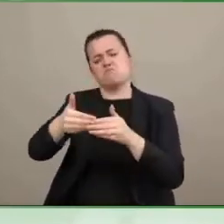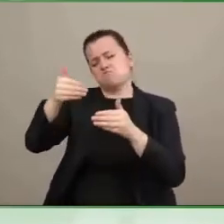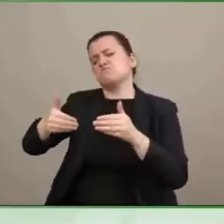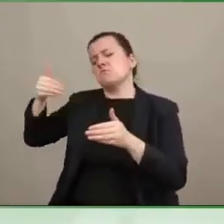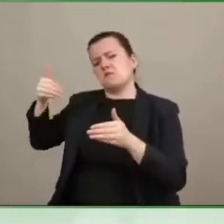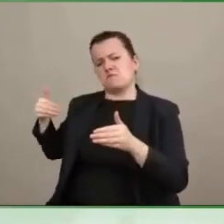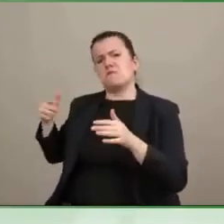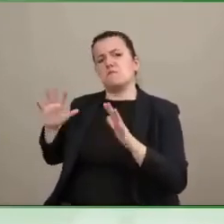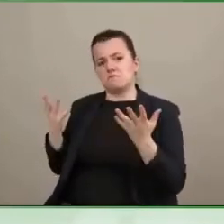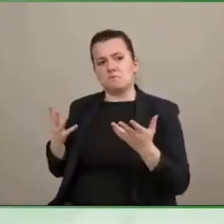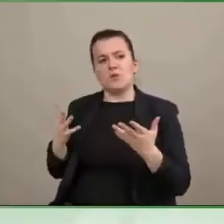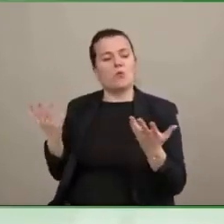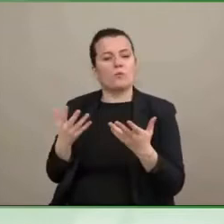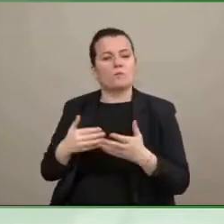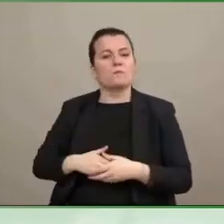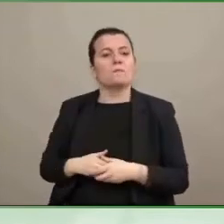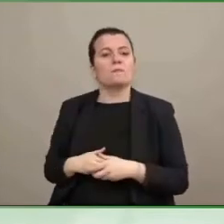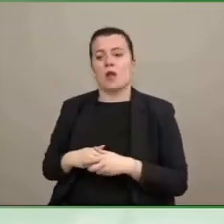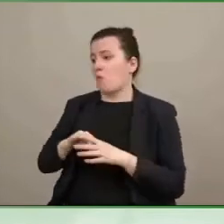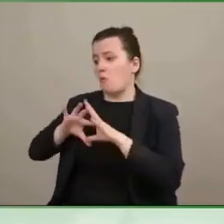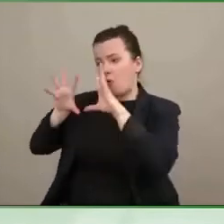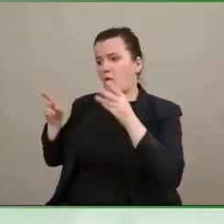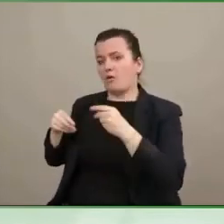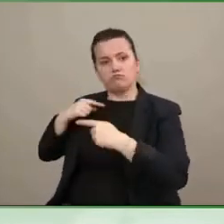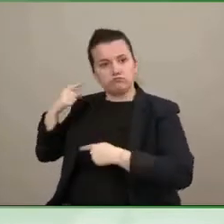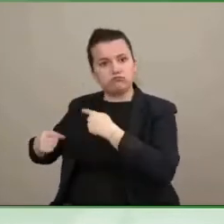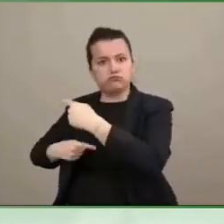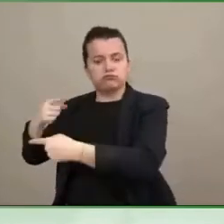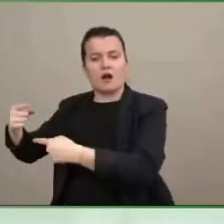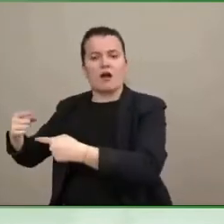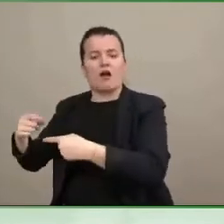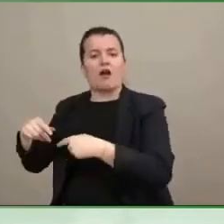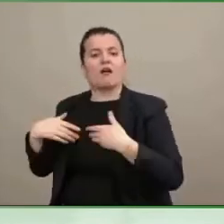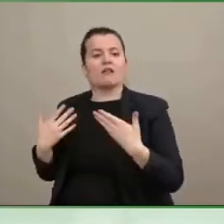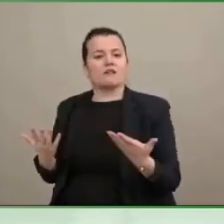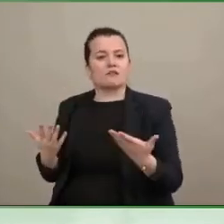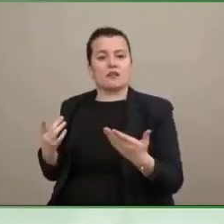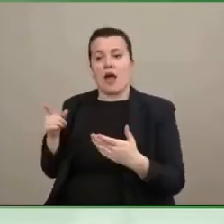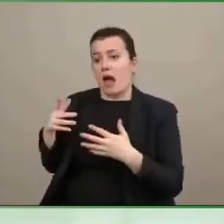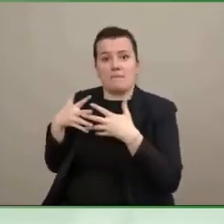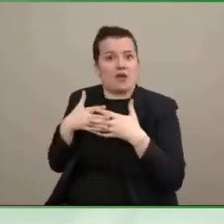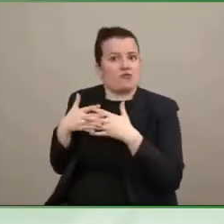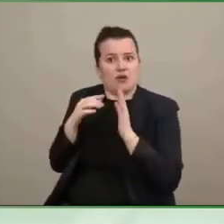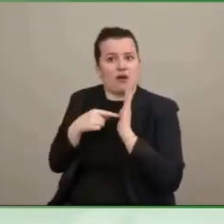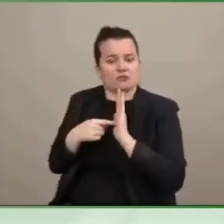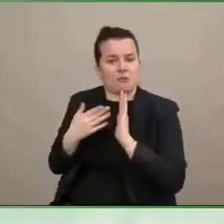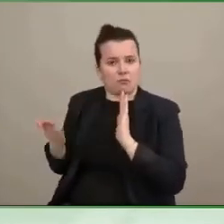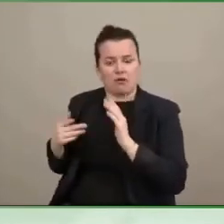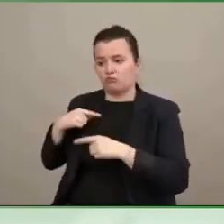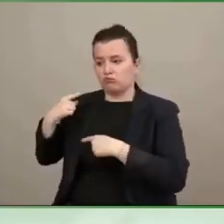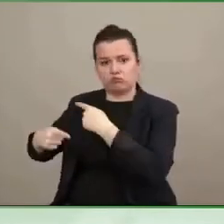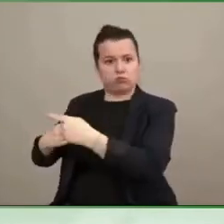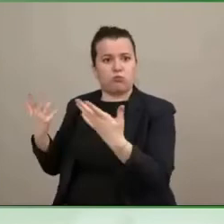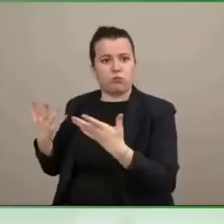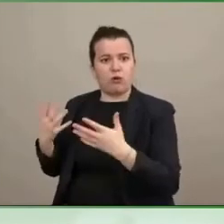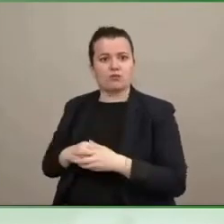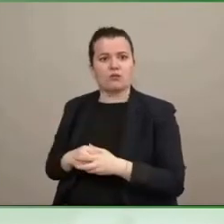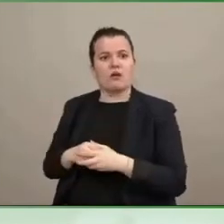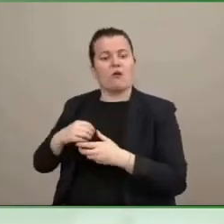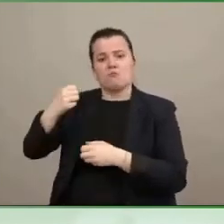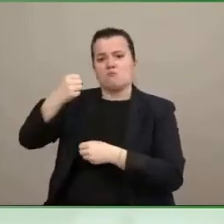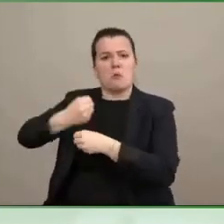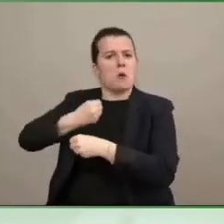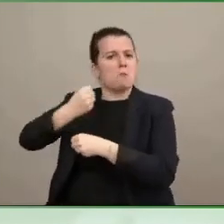And at least in the U.S. pre-COVID, there was almost employment at full capacity, which meant